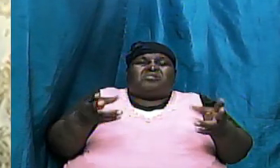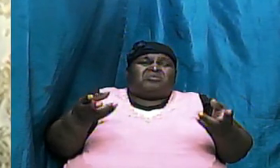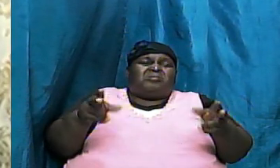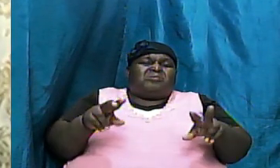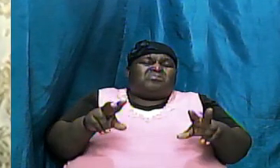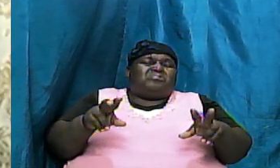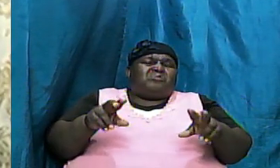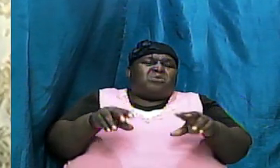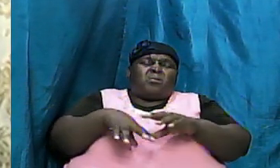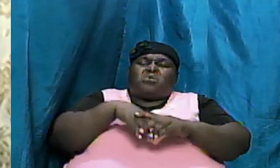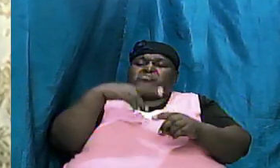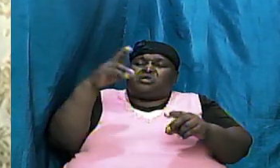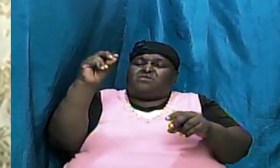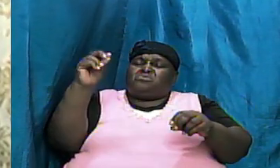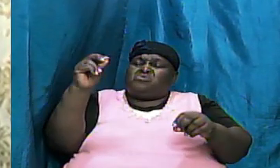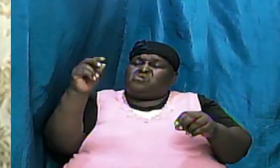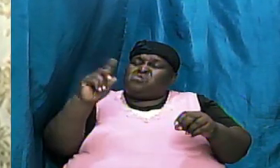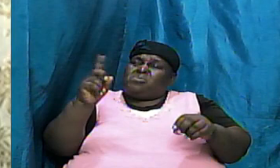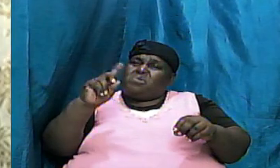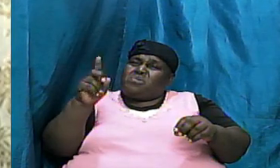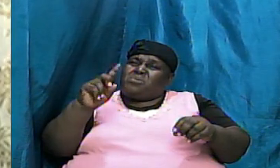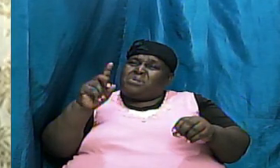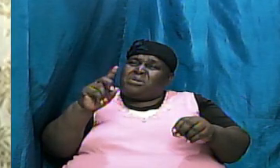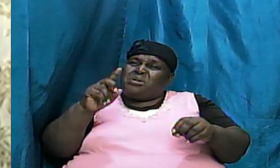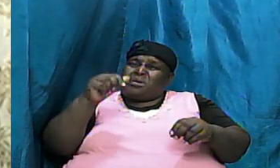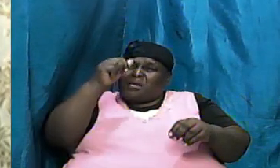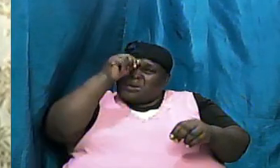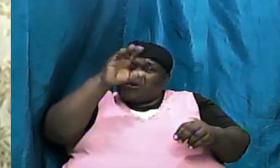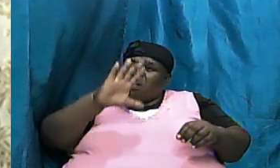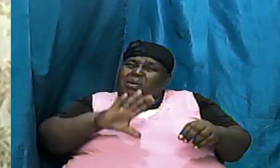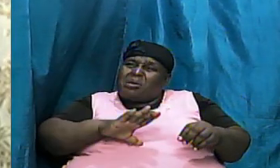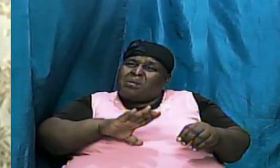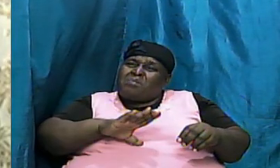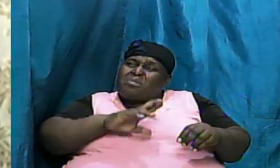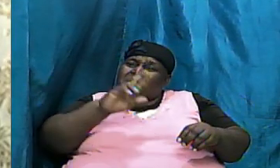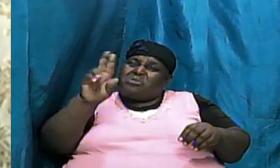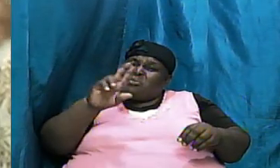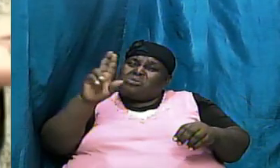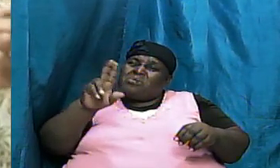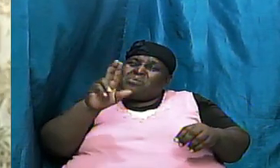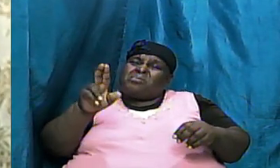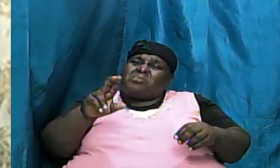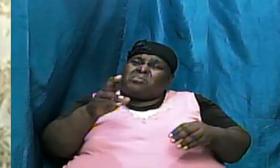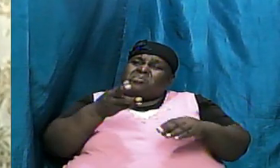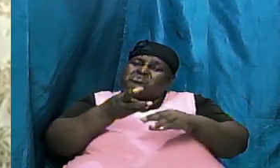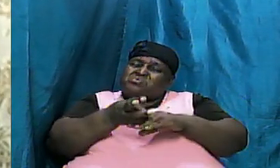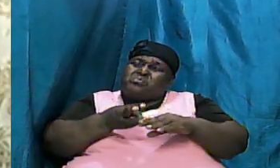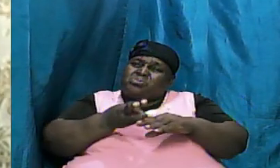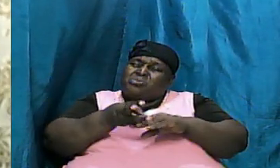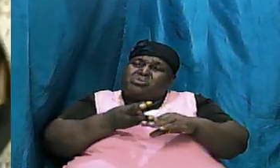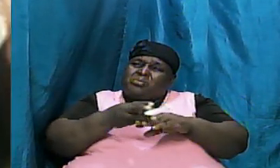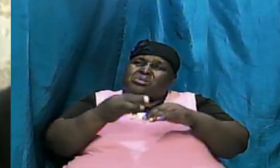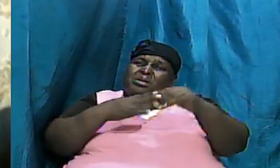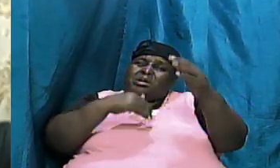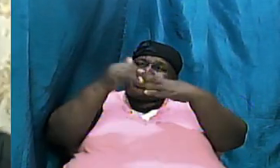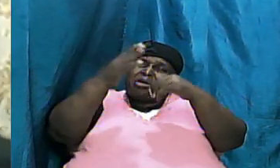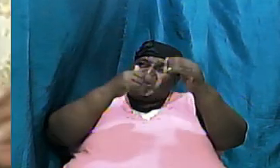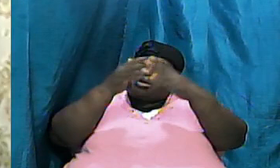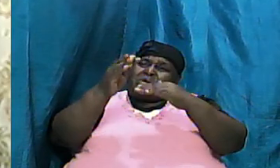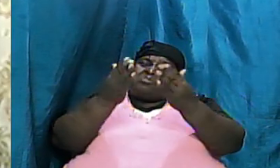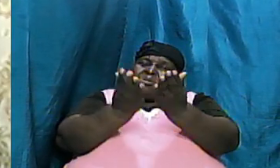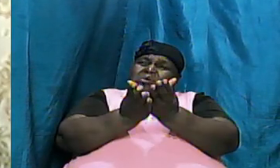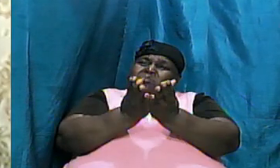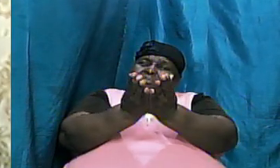nowhere somebody just come and say a man use wood and build a boat and then there was a big flood